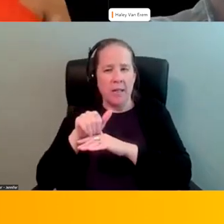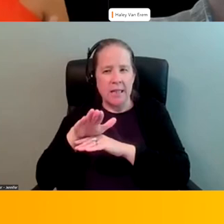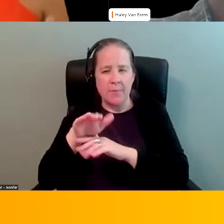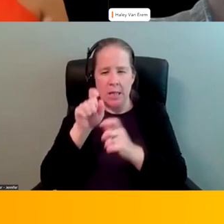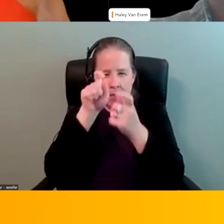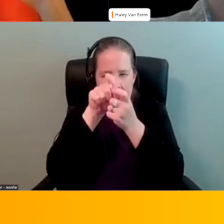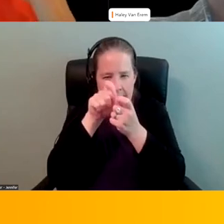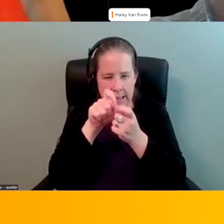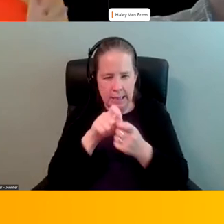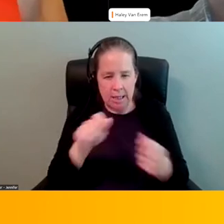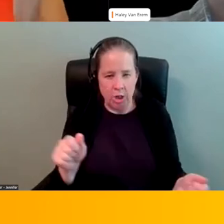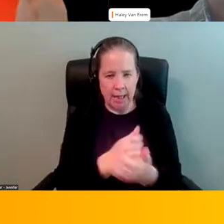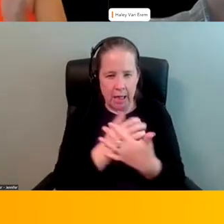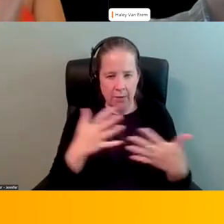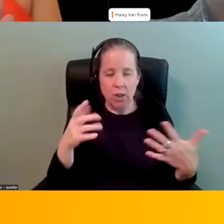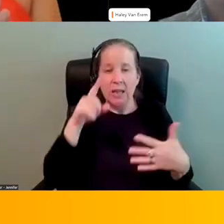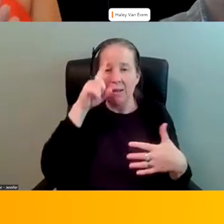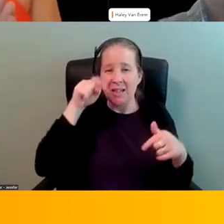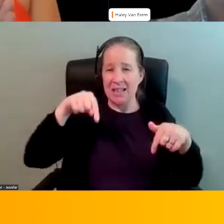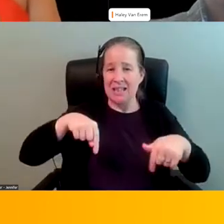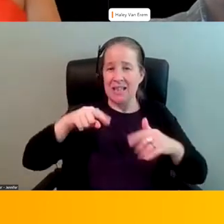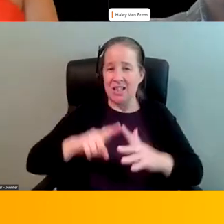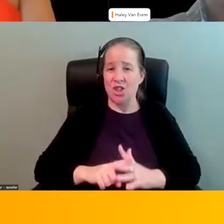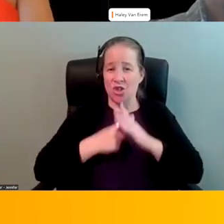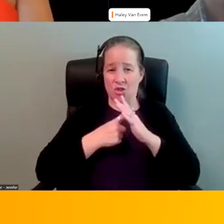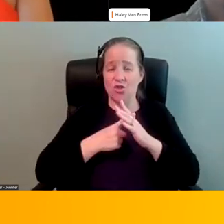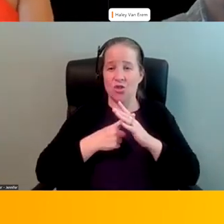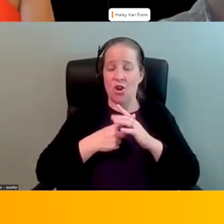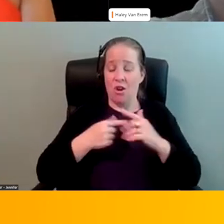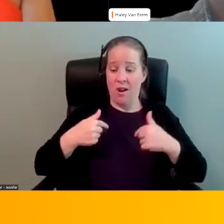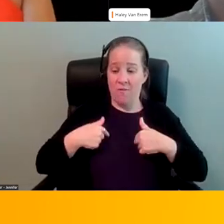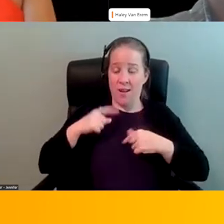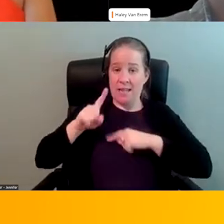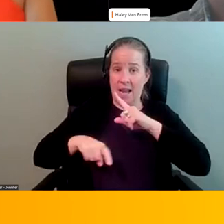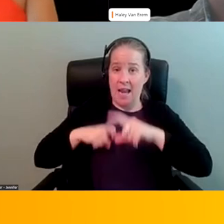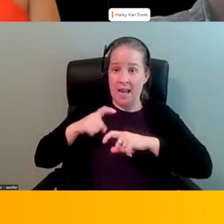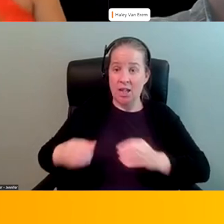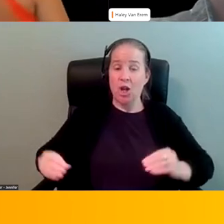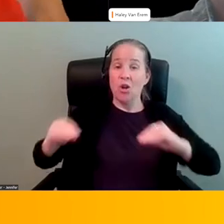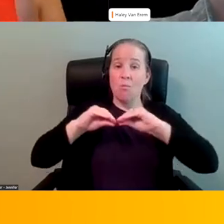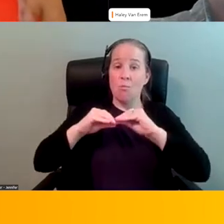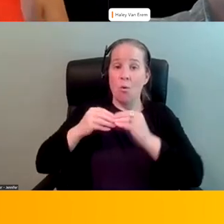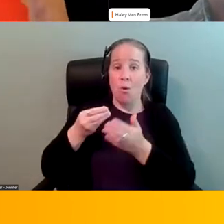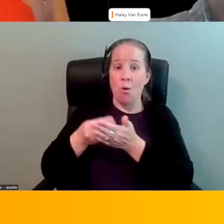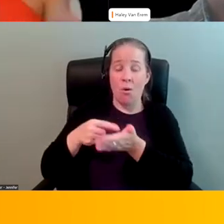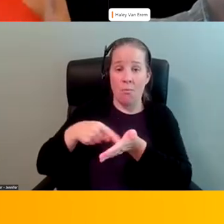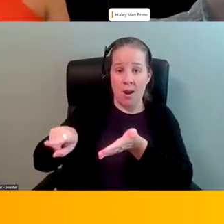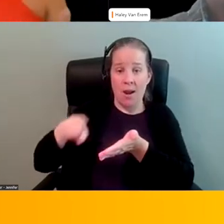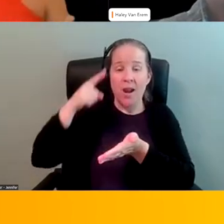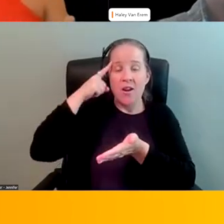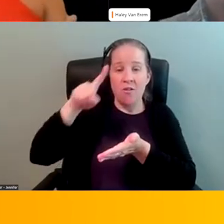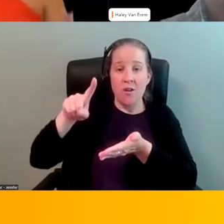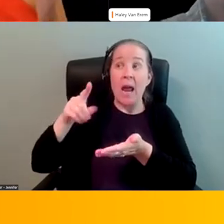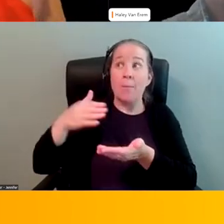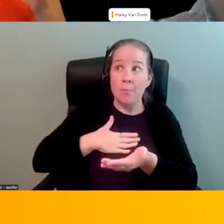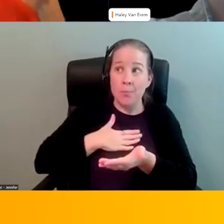all of this because this is the start of us asking for more higher wages and for the state to implement